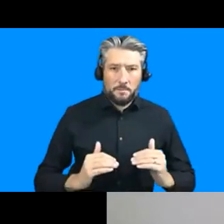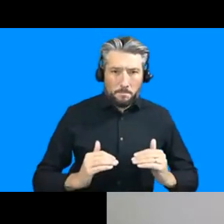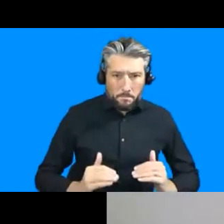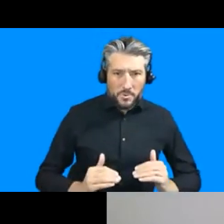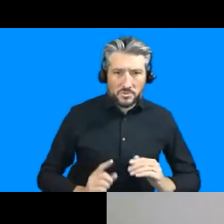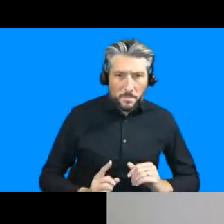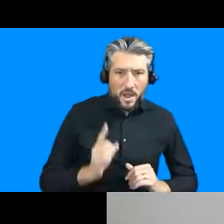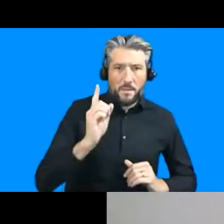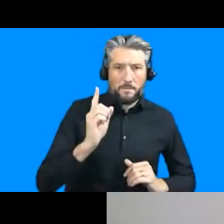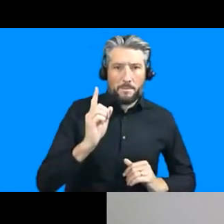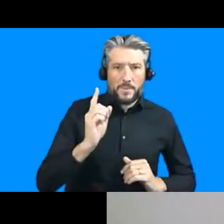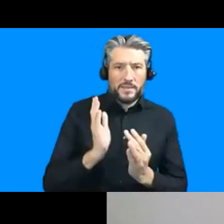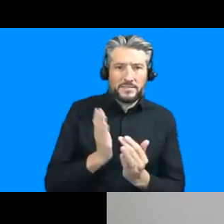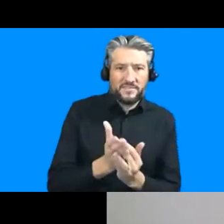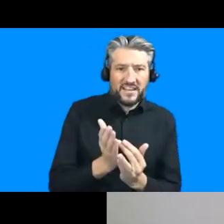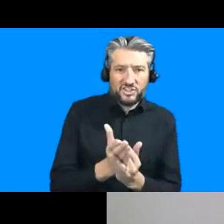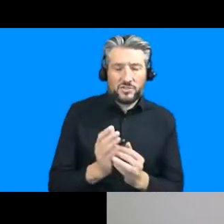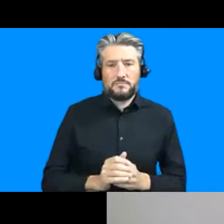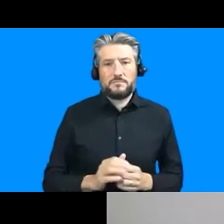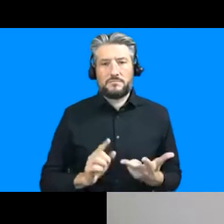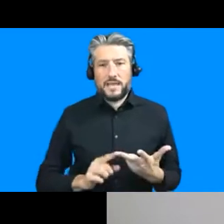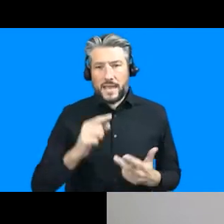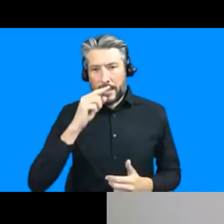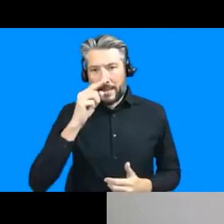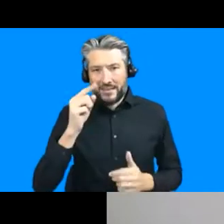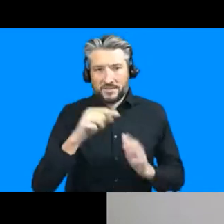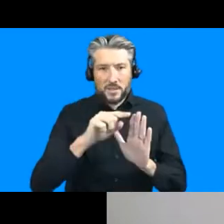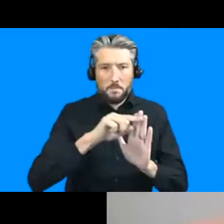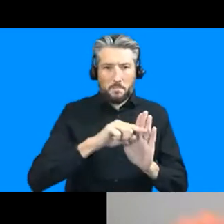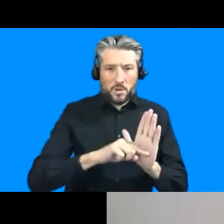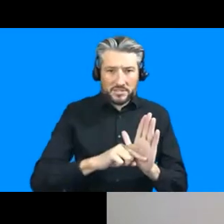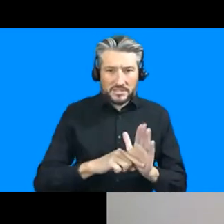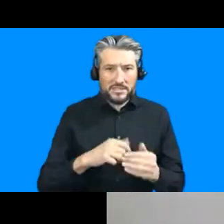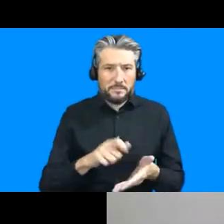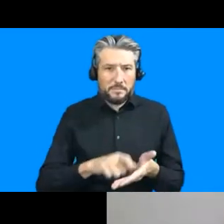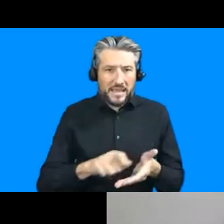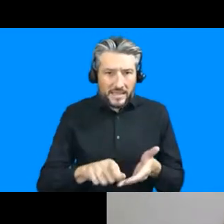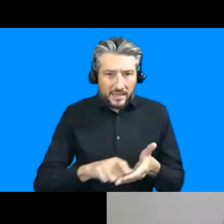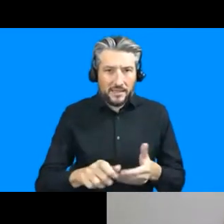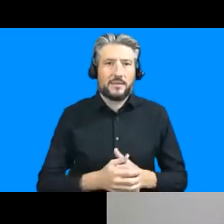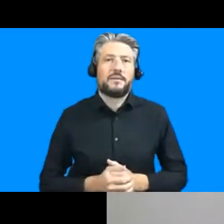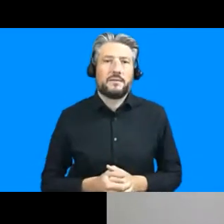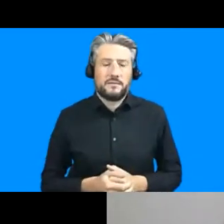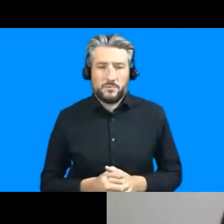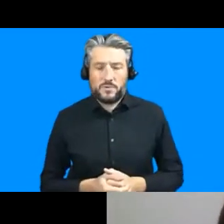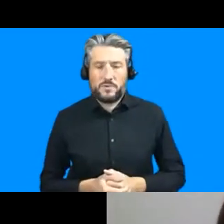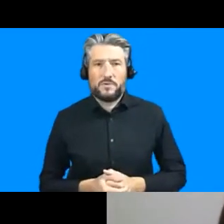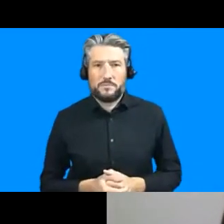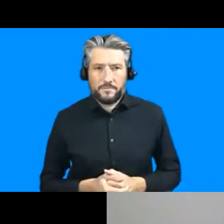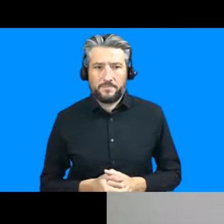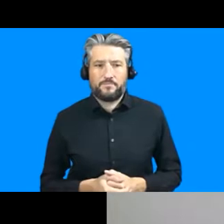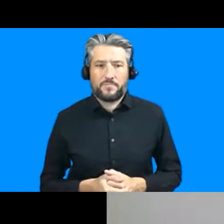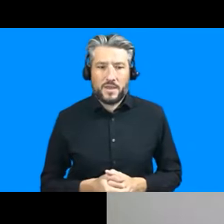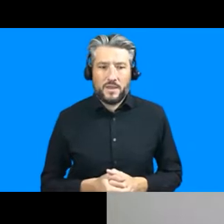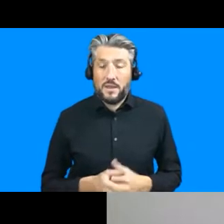kind of this the one about elite um policy making in a way i yeah so there's there's there's there's my answer to kind